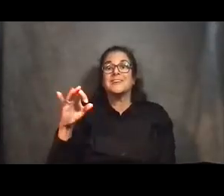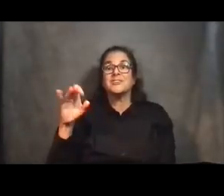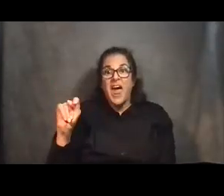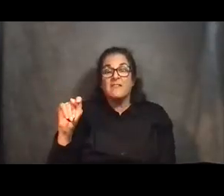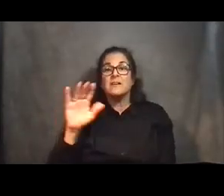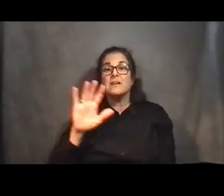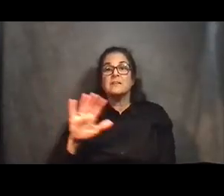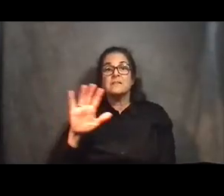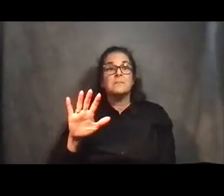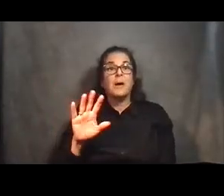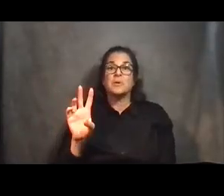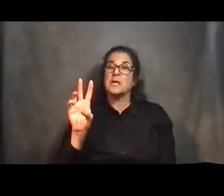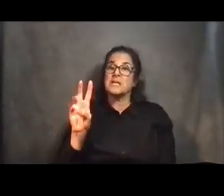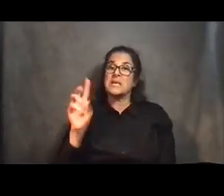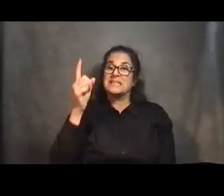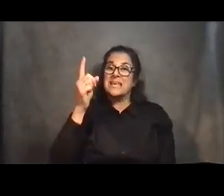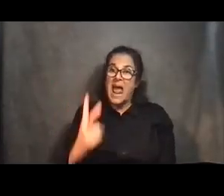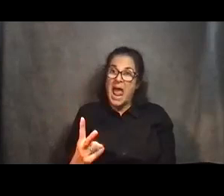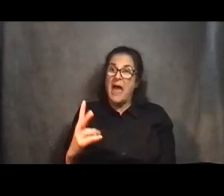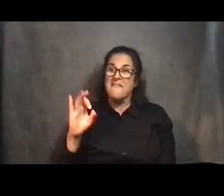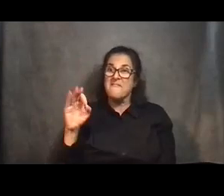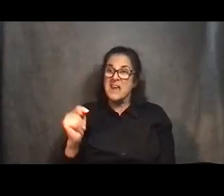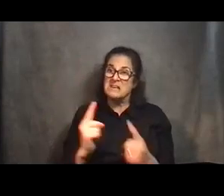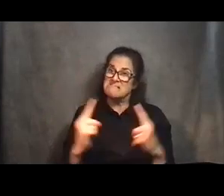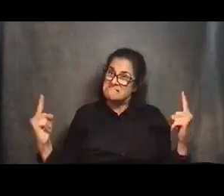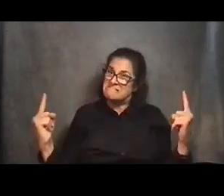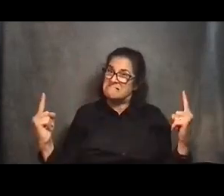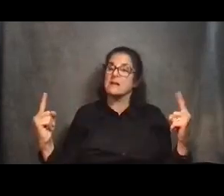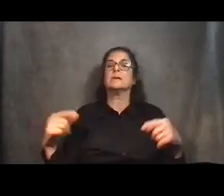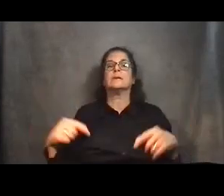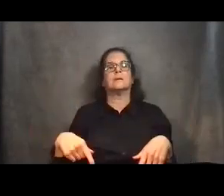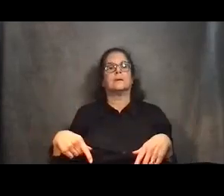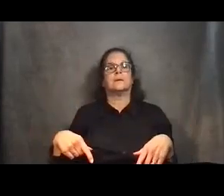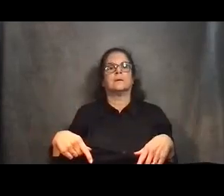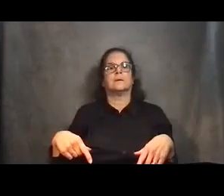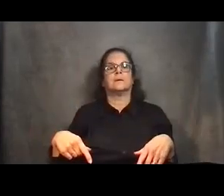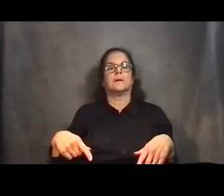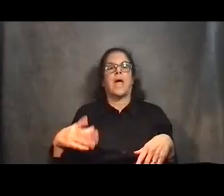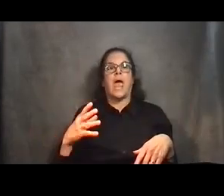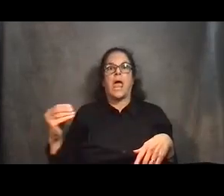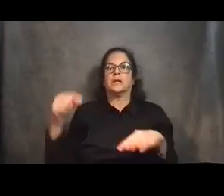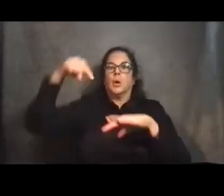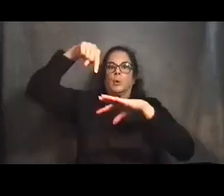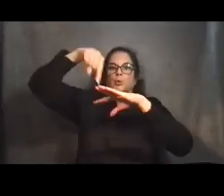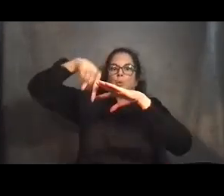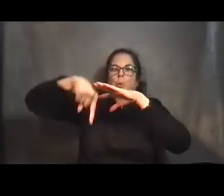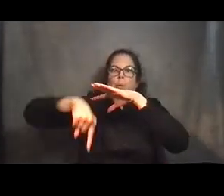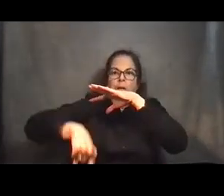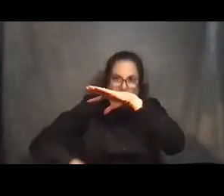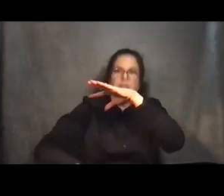feet to a little over seven feet in diameter, and they're drilled to a depth of over 70 feet. Next slide.